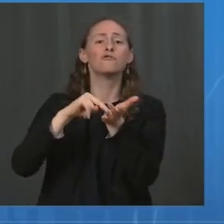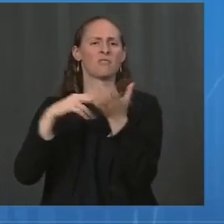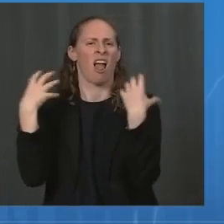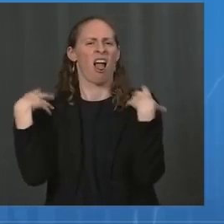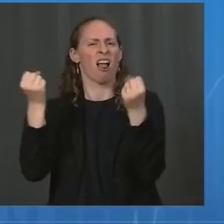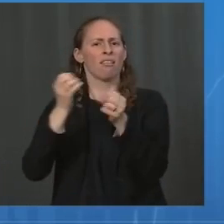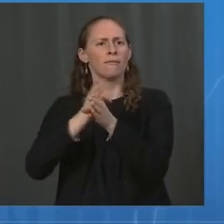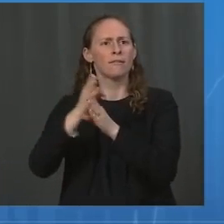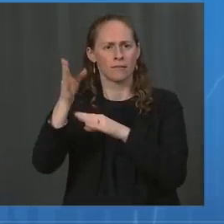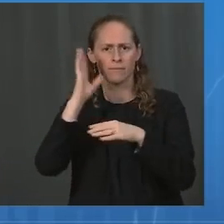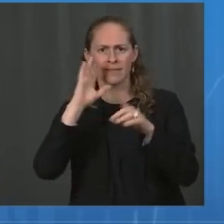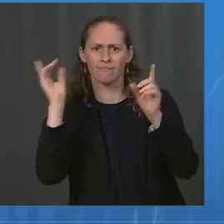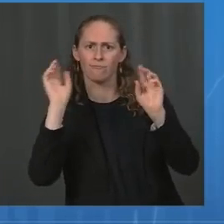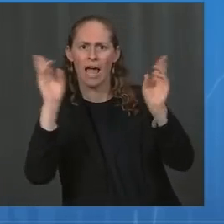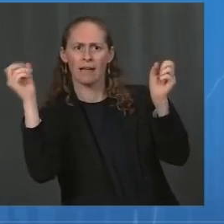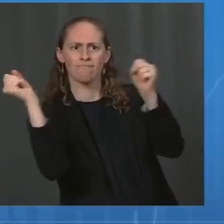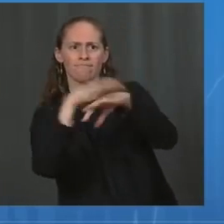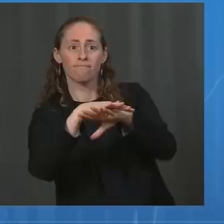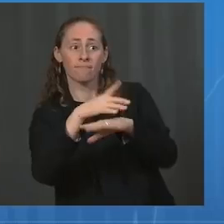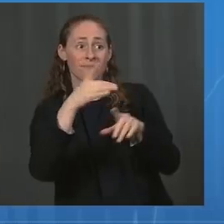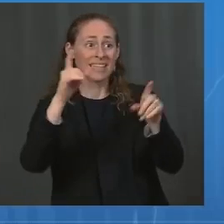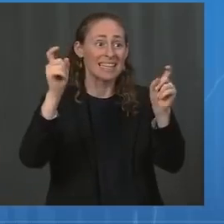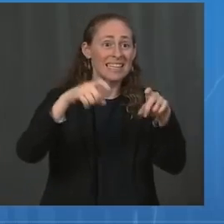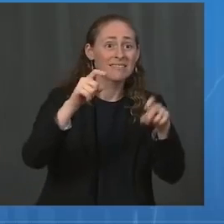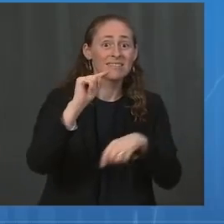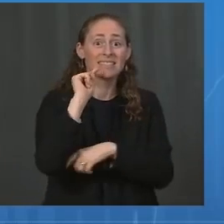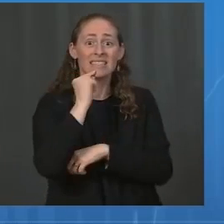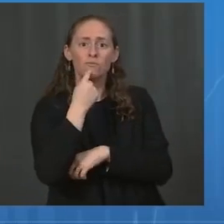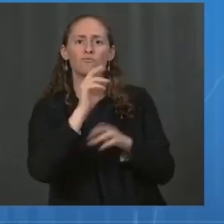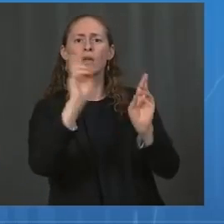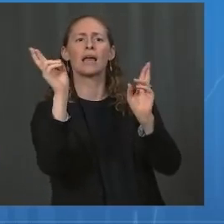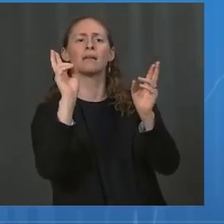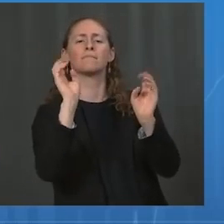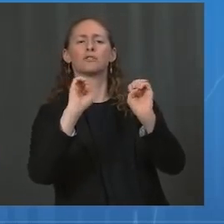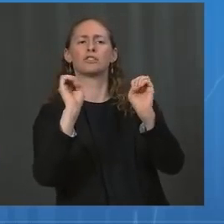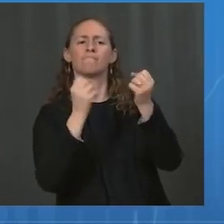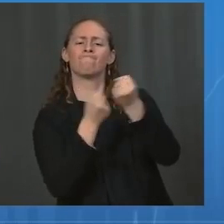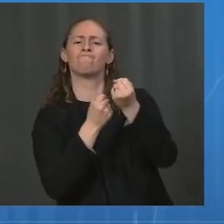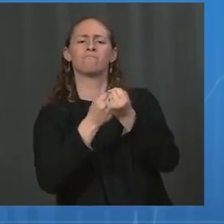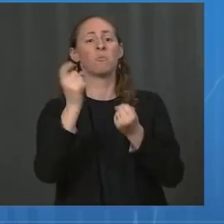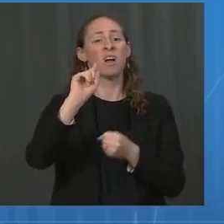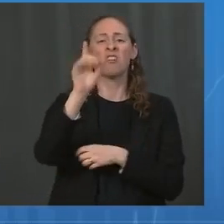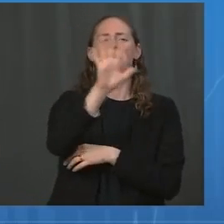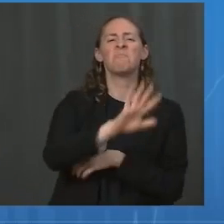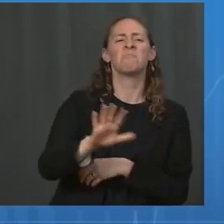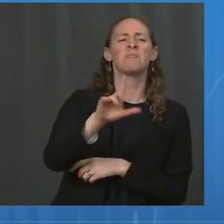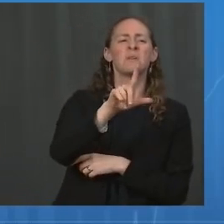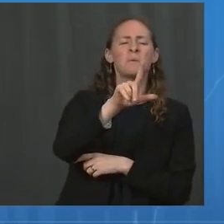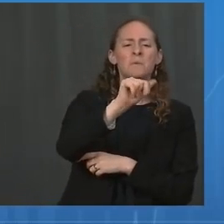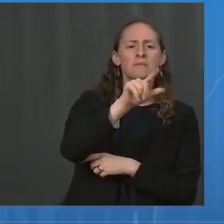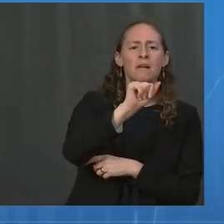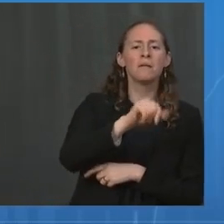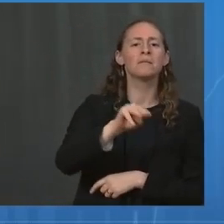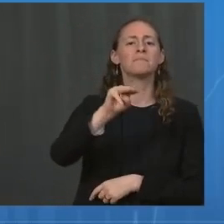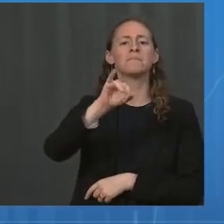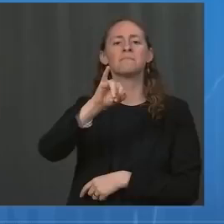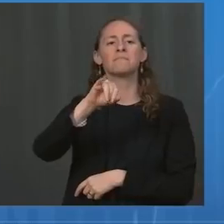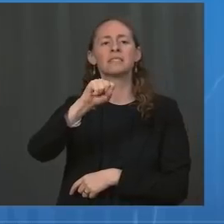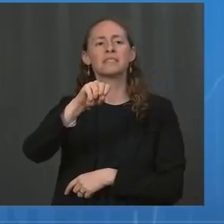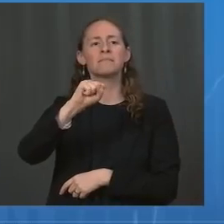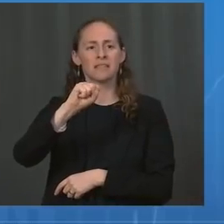medical care on the ground in the Gulf states of Louisiana, Mississippi, and Alabama.